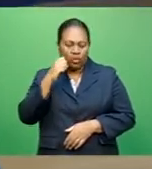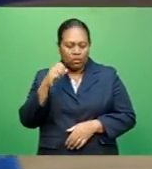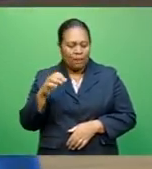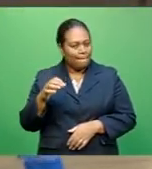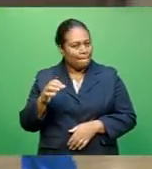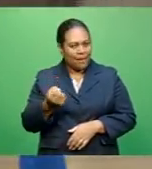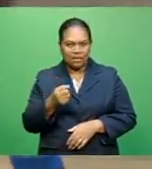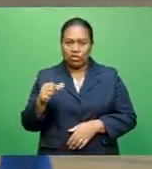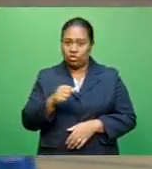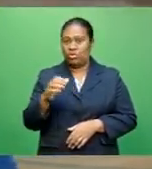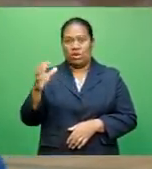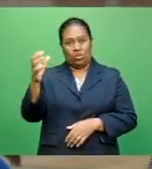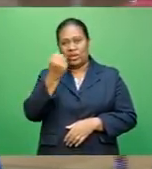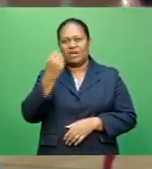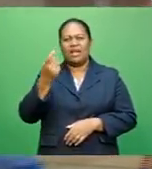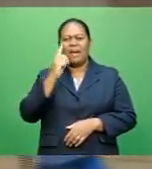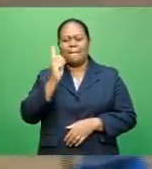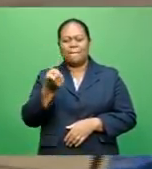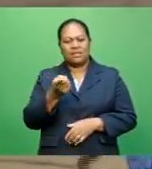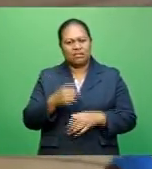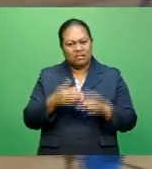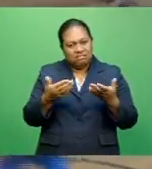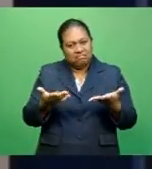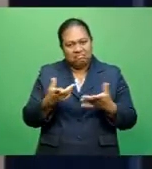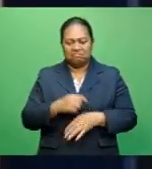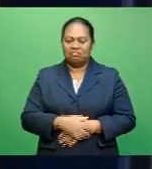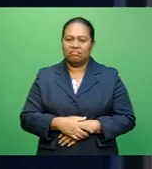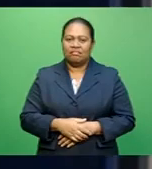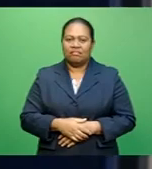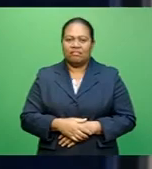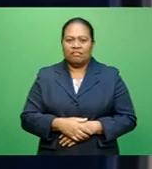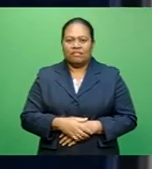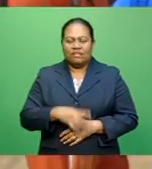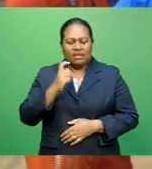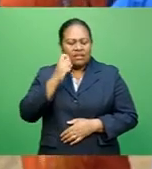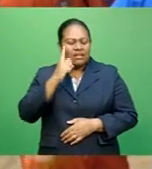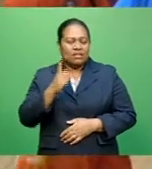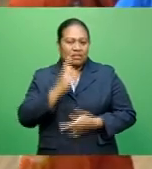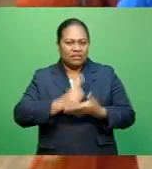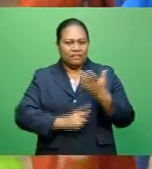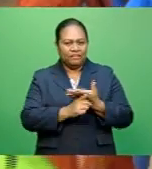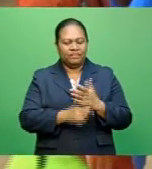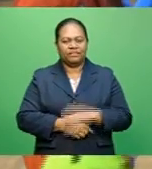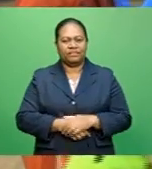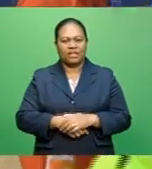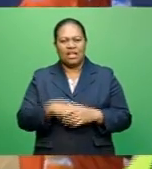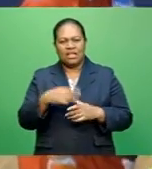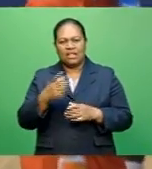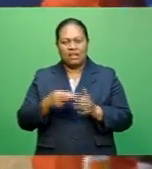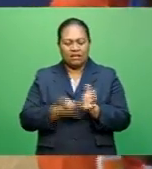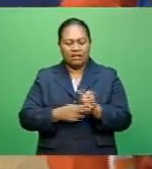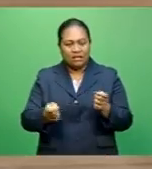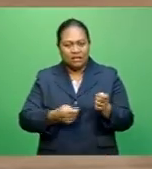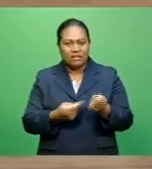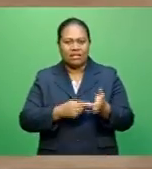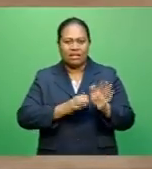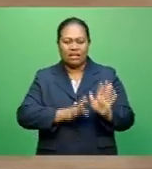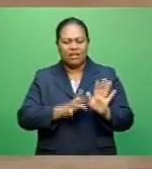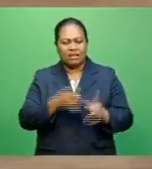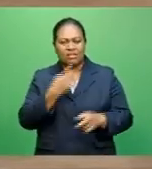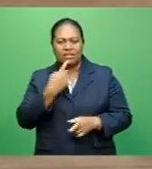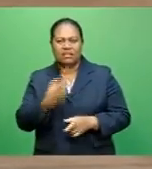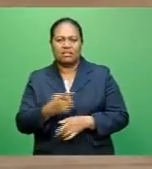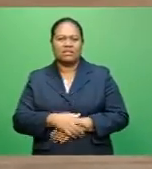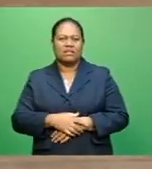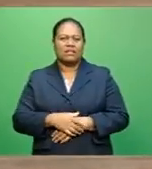cost us the game. But I think we are very optimistic for our next team and very optimistic for this league as well. For the Tailebunaita Siri side, Laxity cost